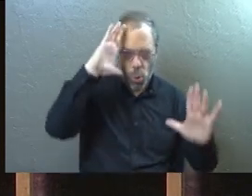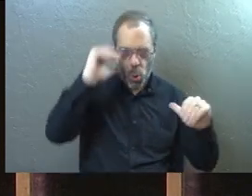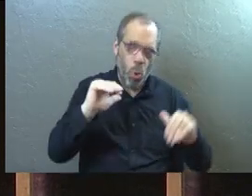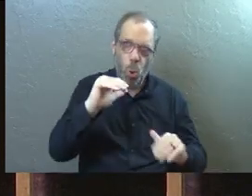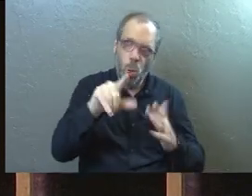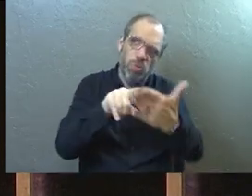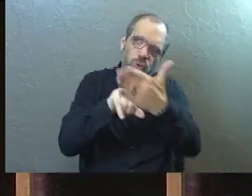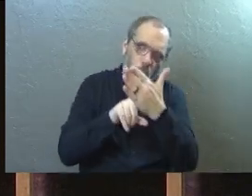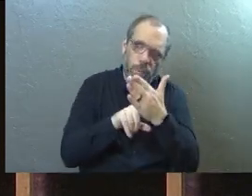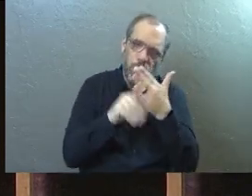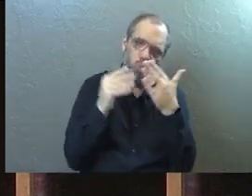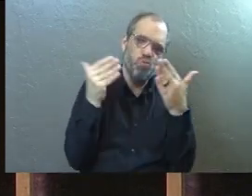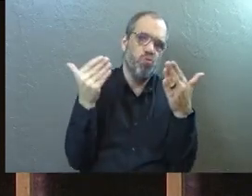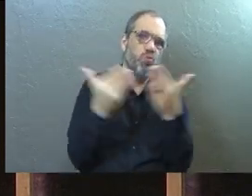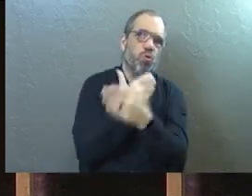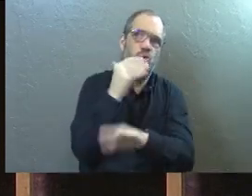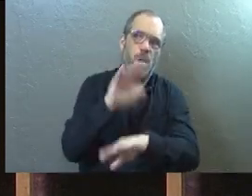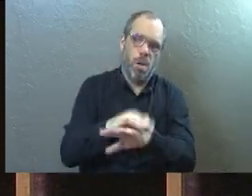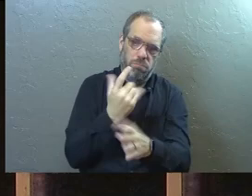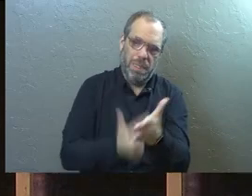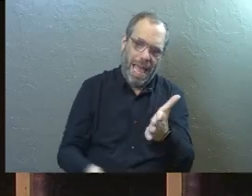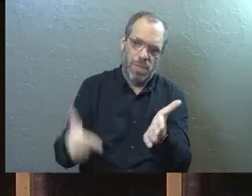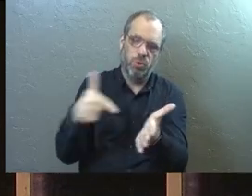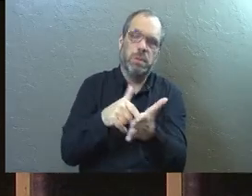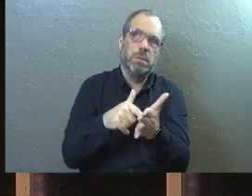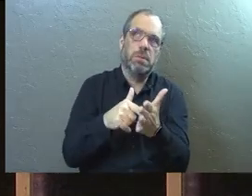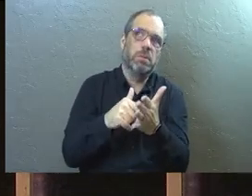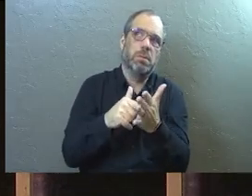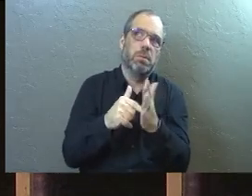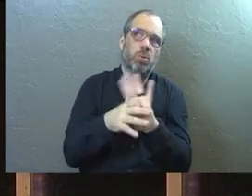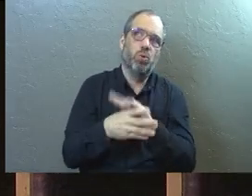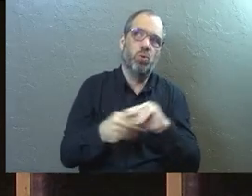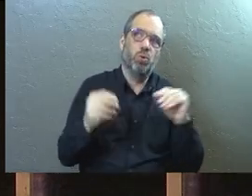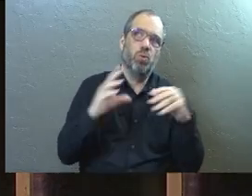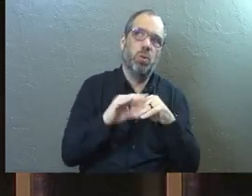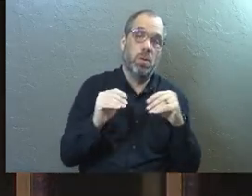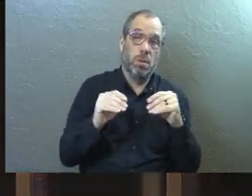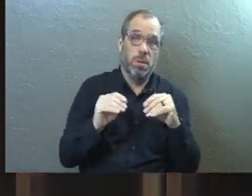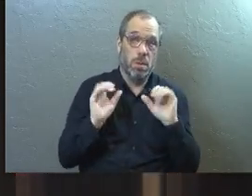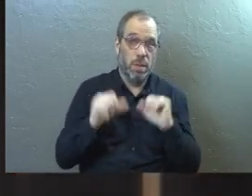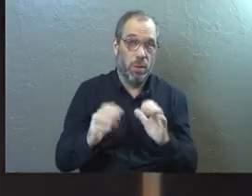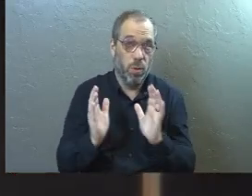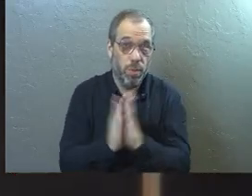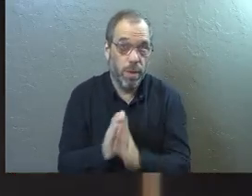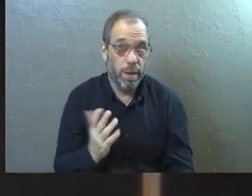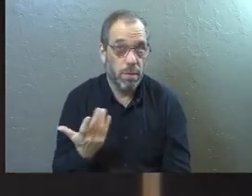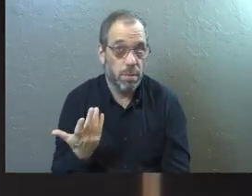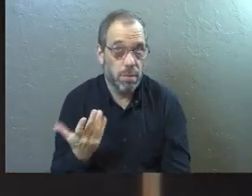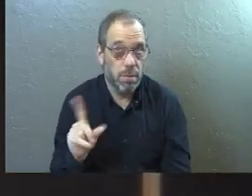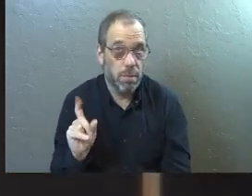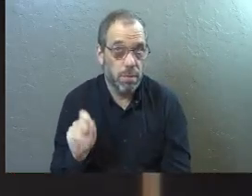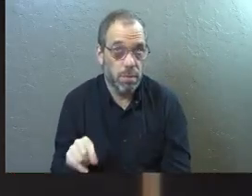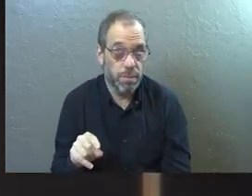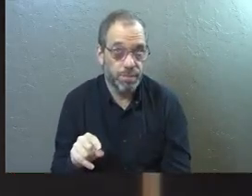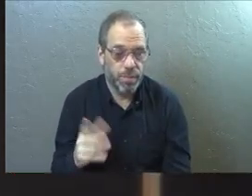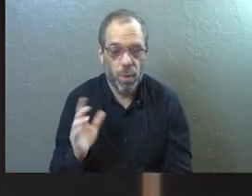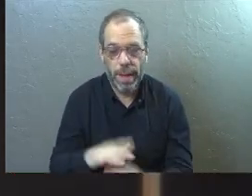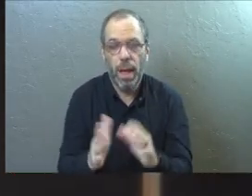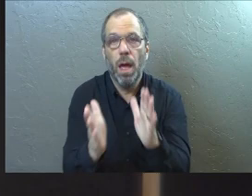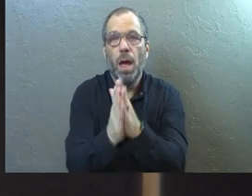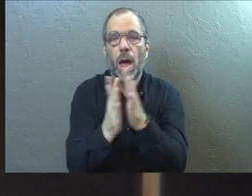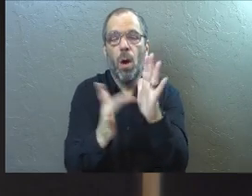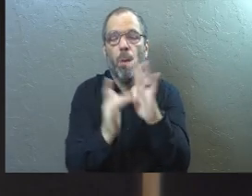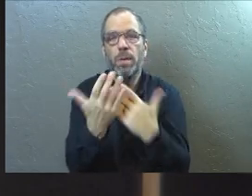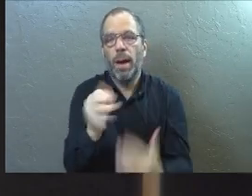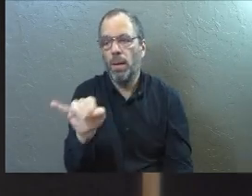that you're going to show me new things that I need to learn today. You pray that it matters. We're going to go into John